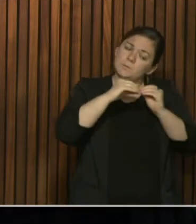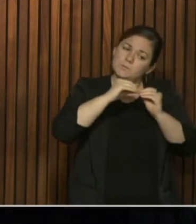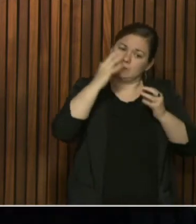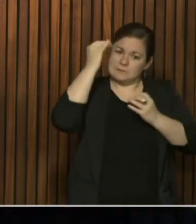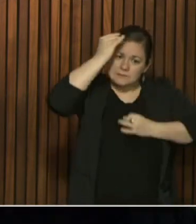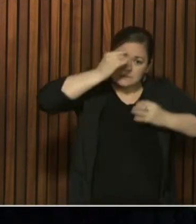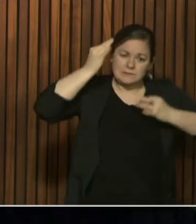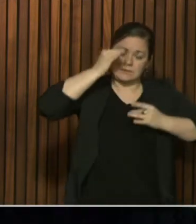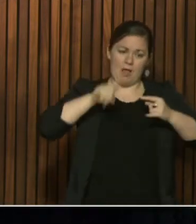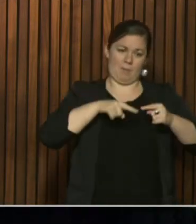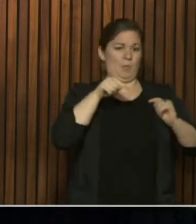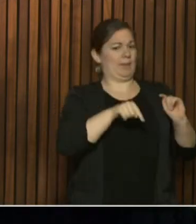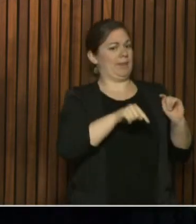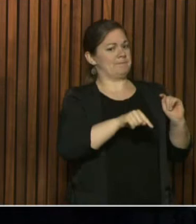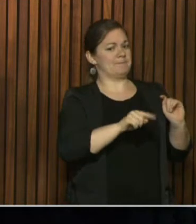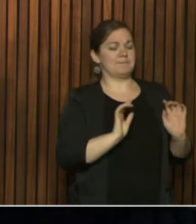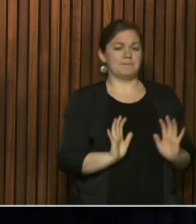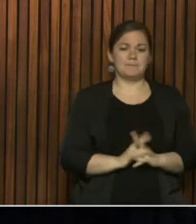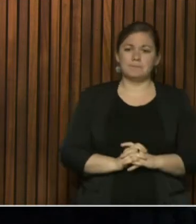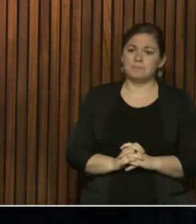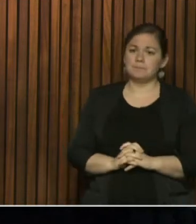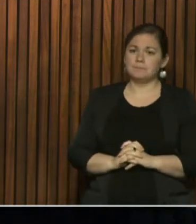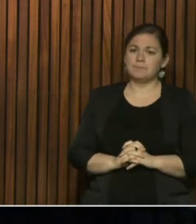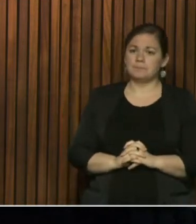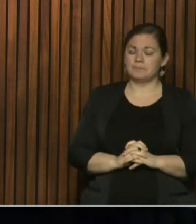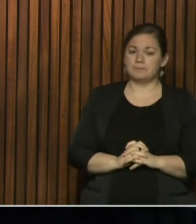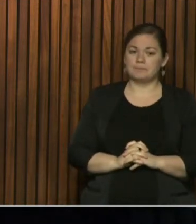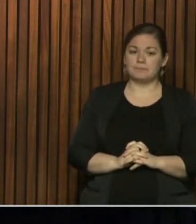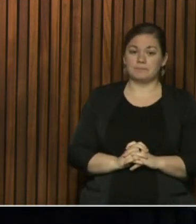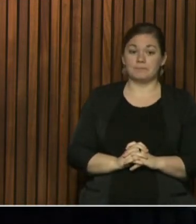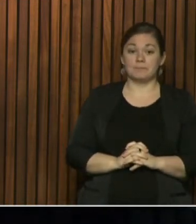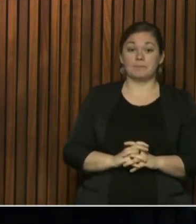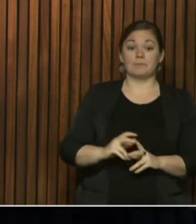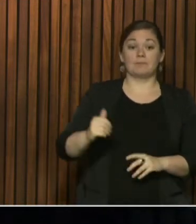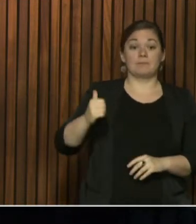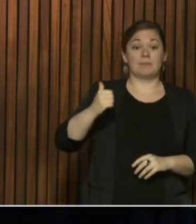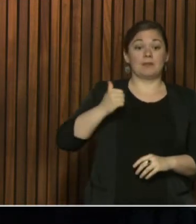Your next question comes from Alison Jones with the Canadian Press. Please go ahead.